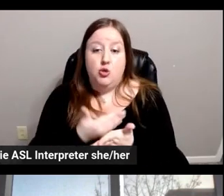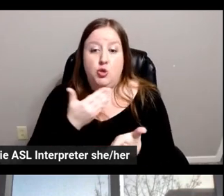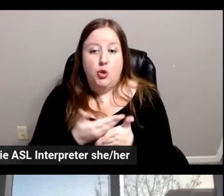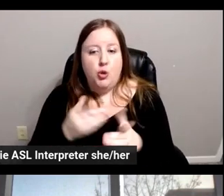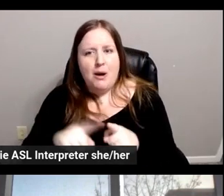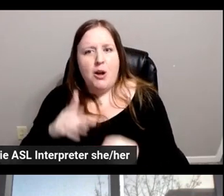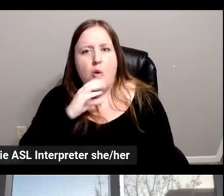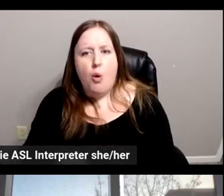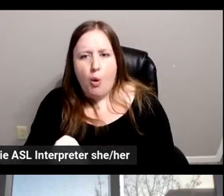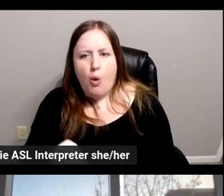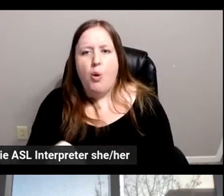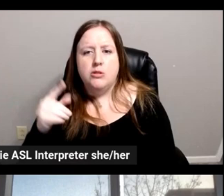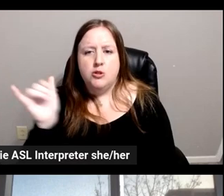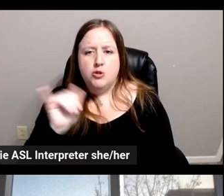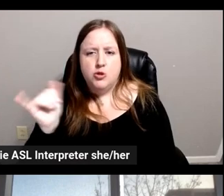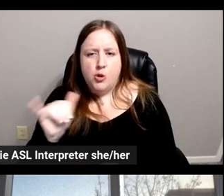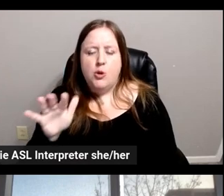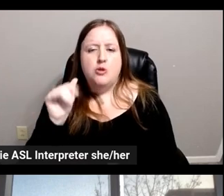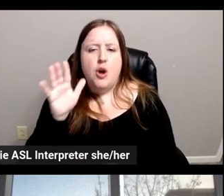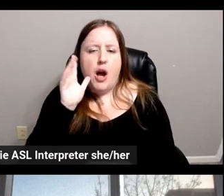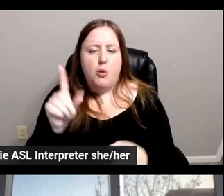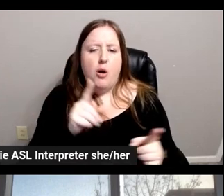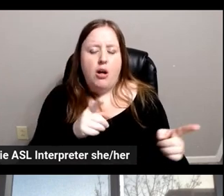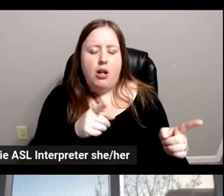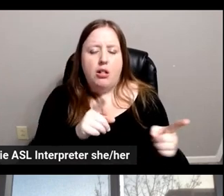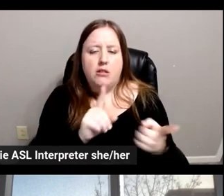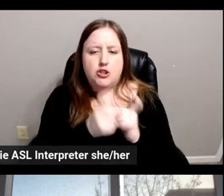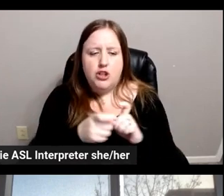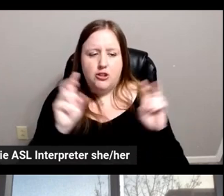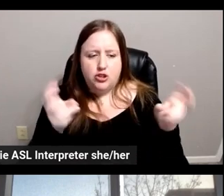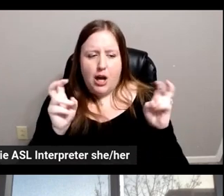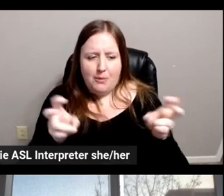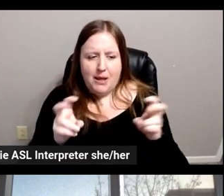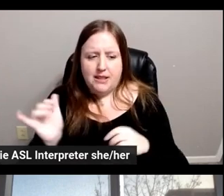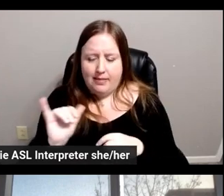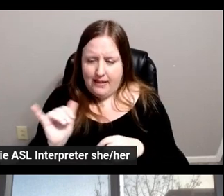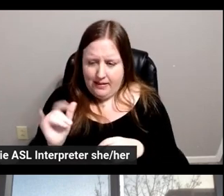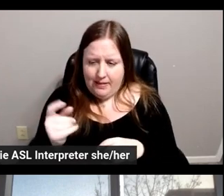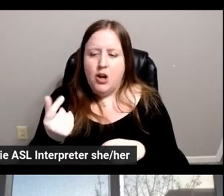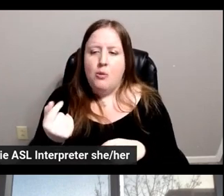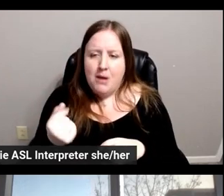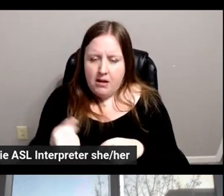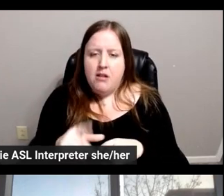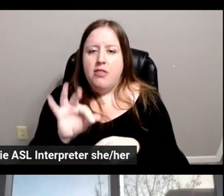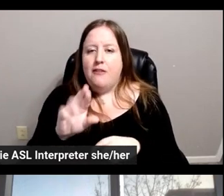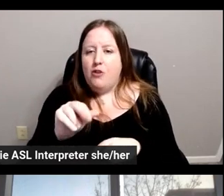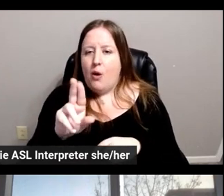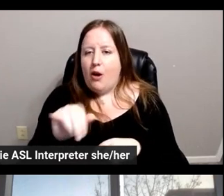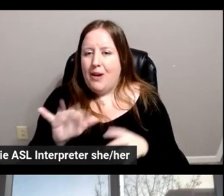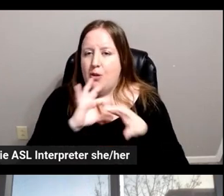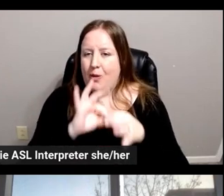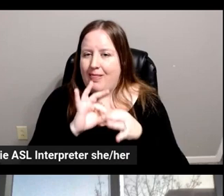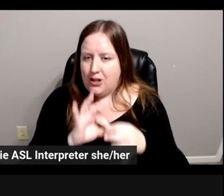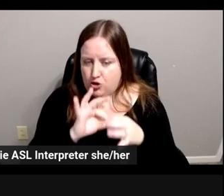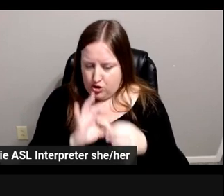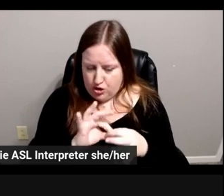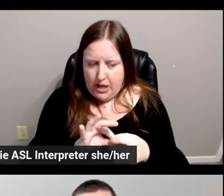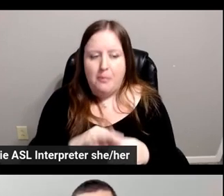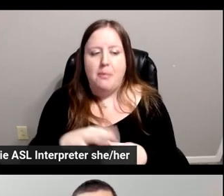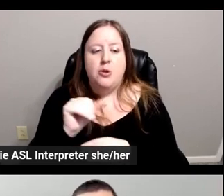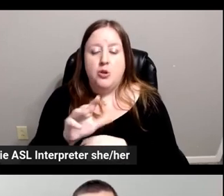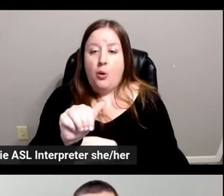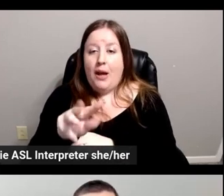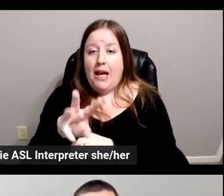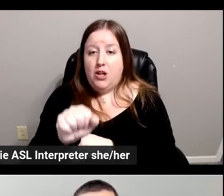So let's kind of switch gears a little bit here and talk a little bit about the AWS and Ferrari relationship. So AWS and